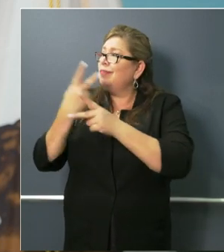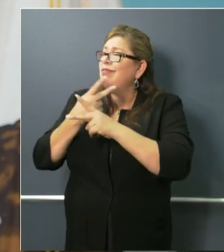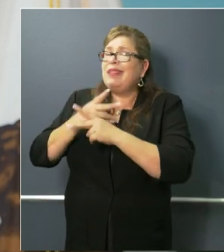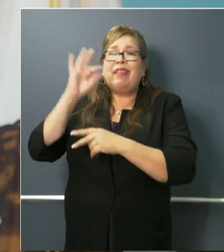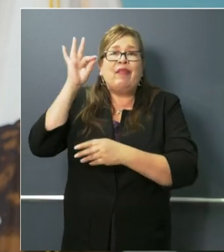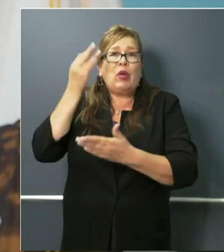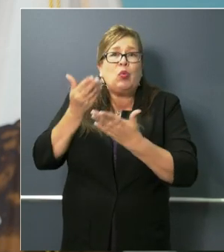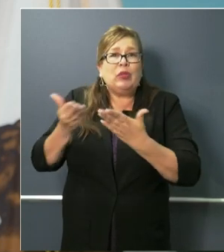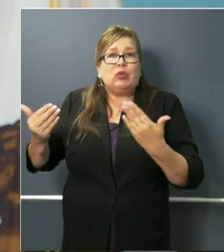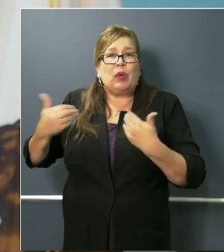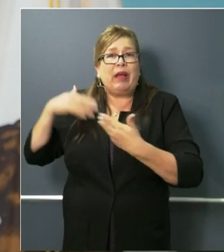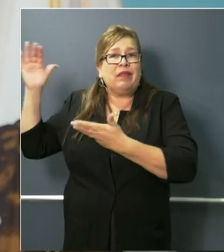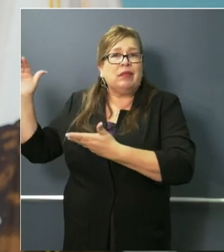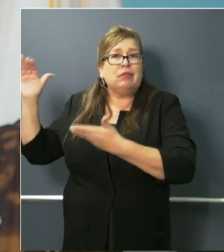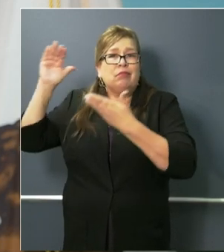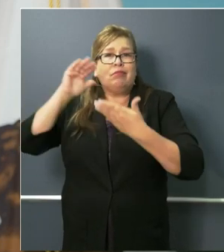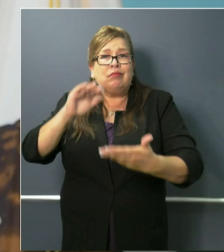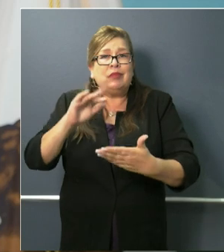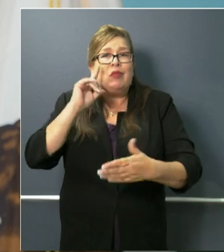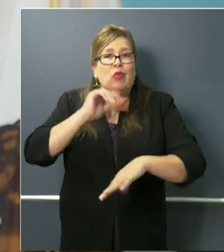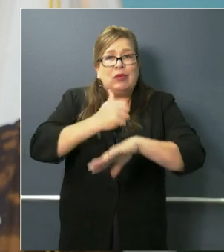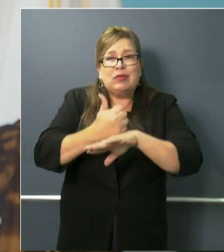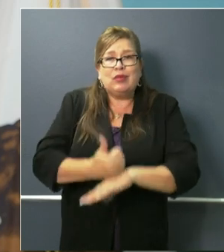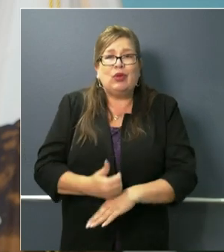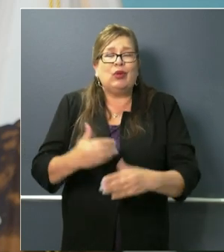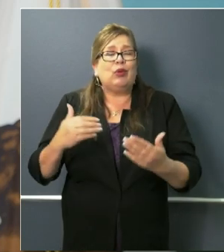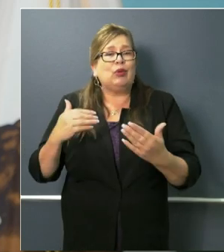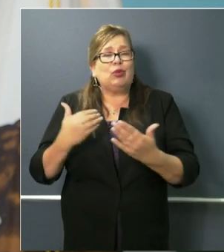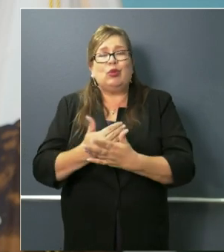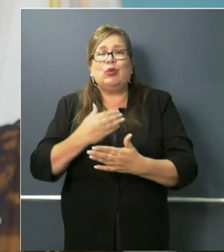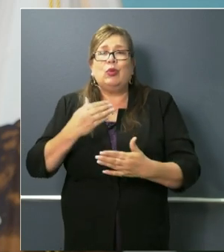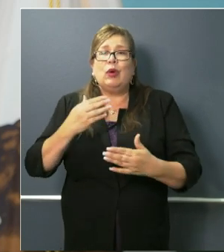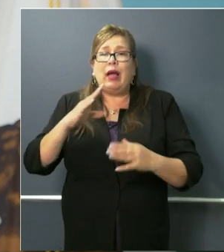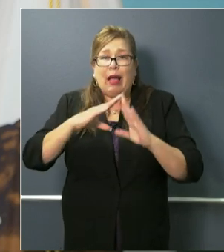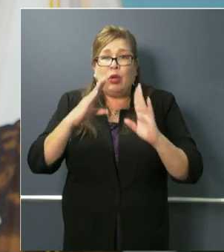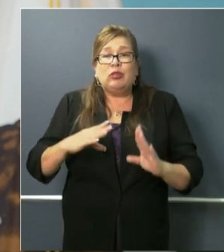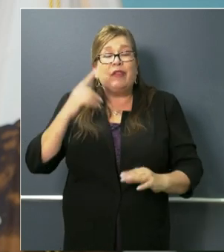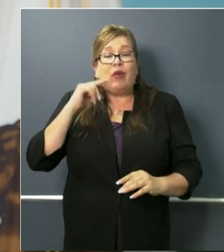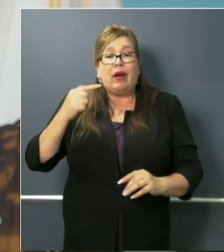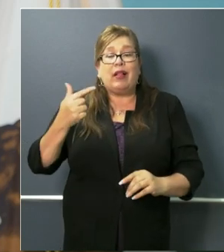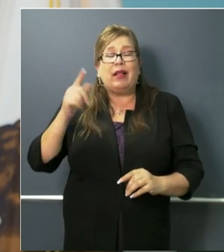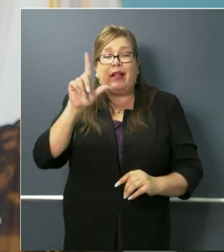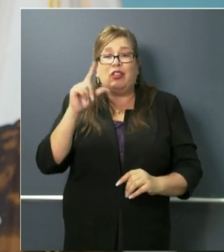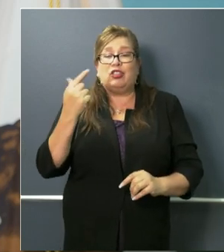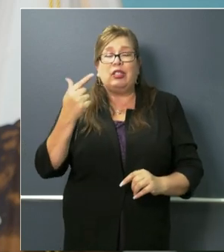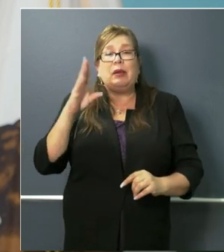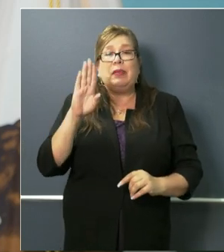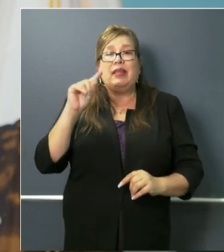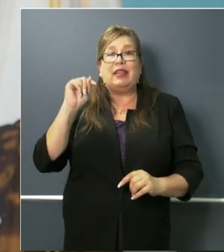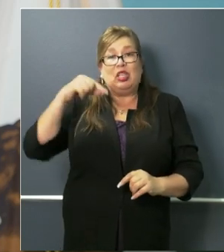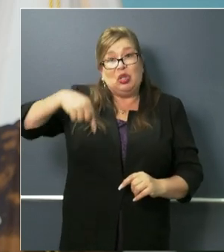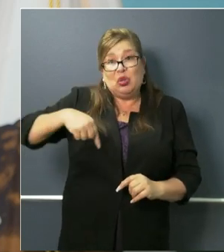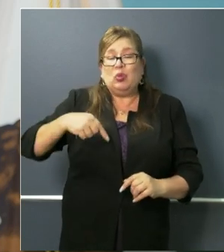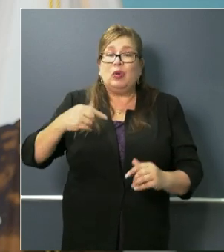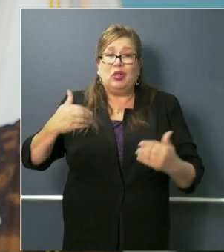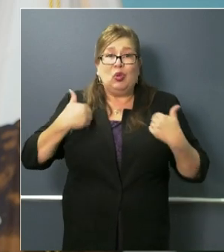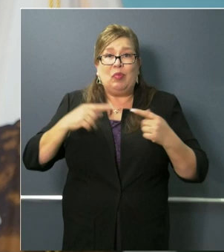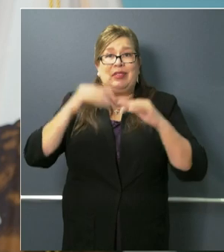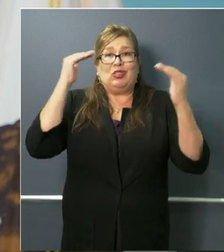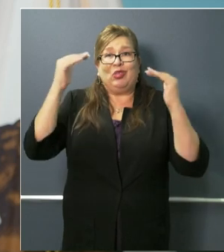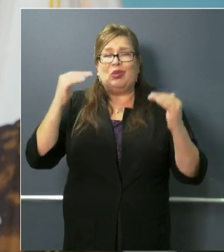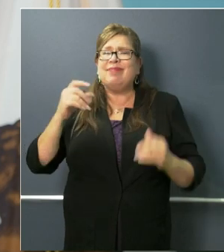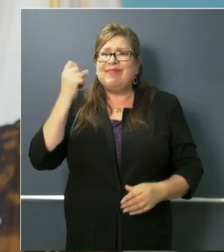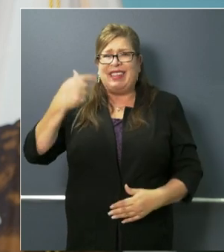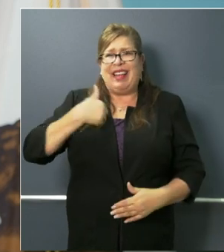for housing opportunities for lgbtq youth and adults uh look i come from san francisco